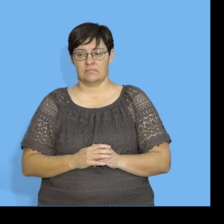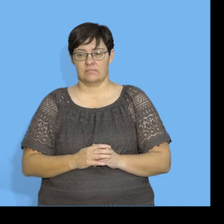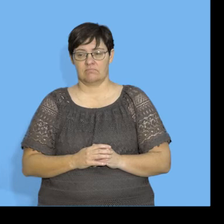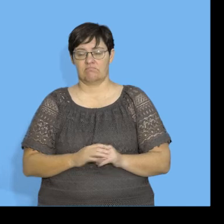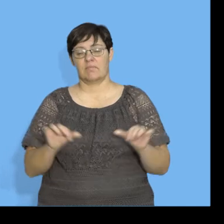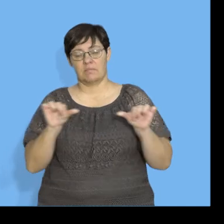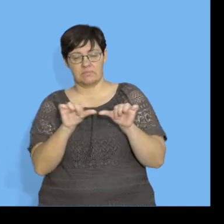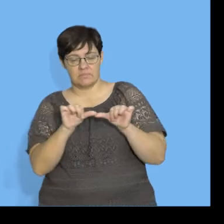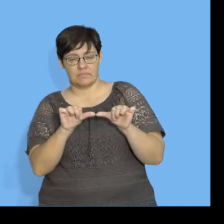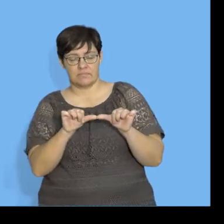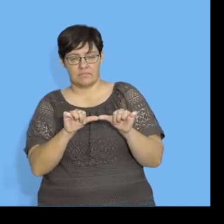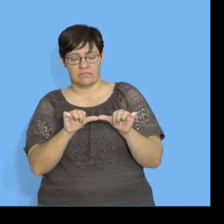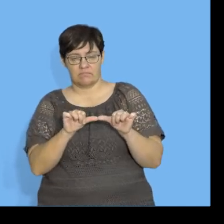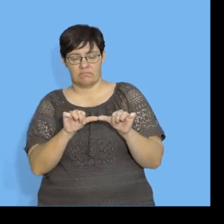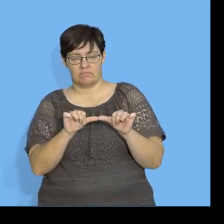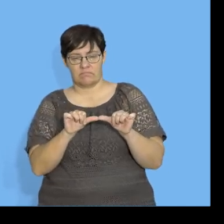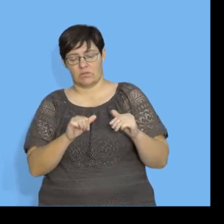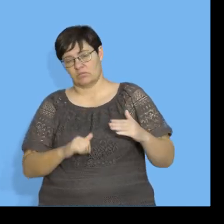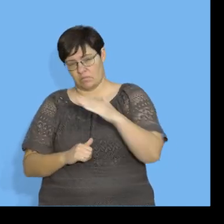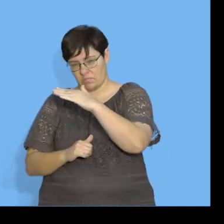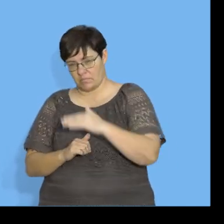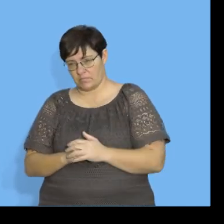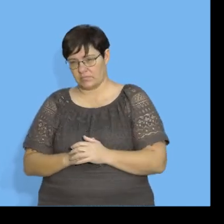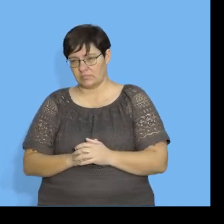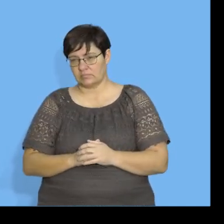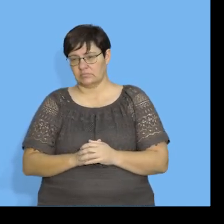B, estimate the slope. Okay. We agree on that.